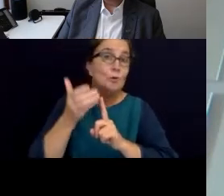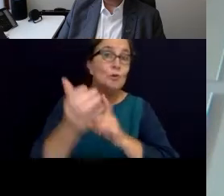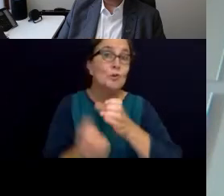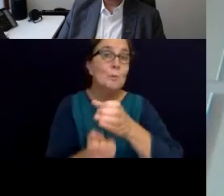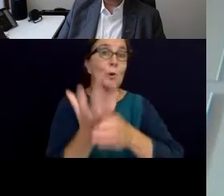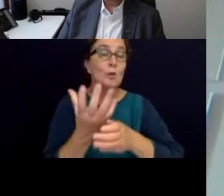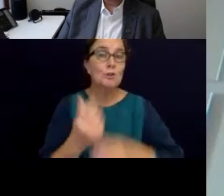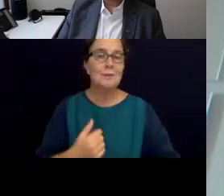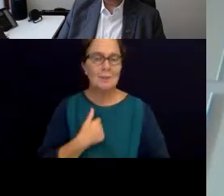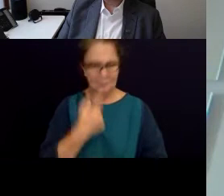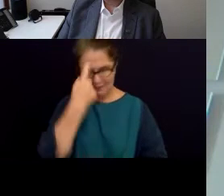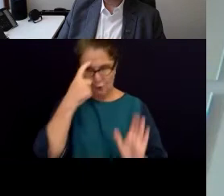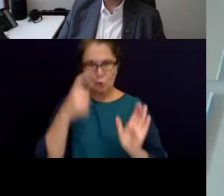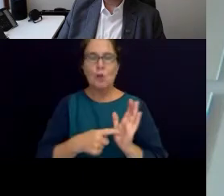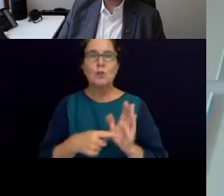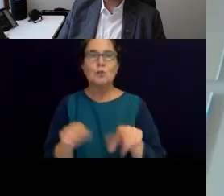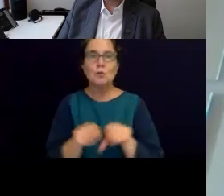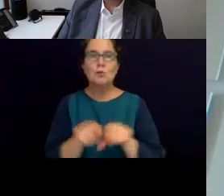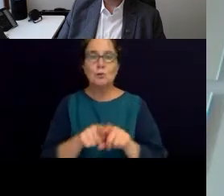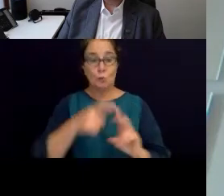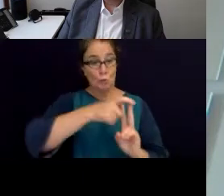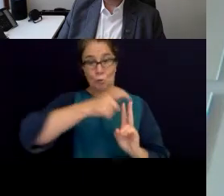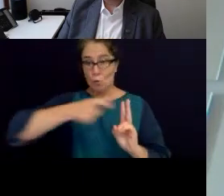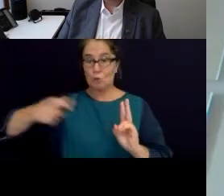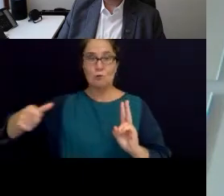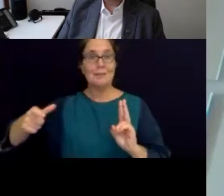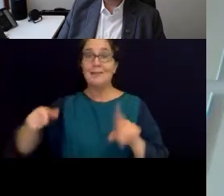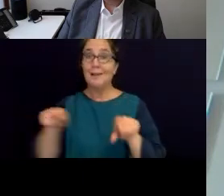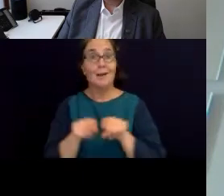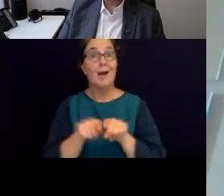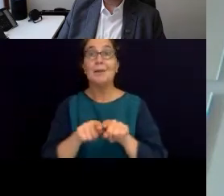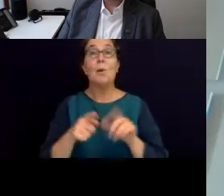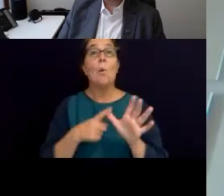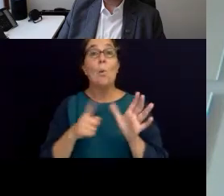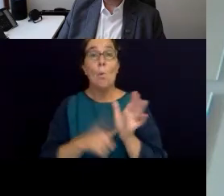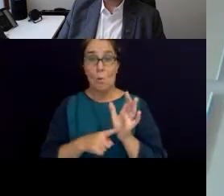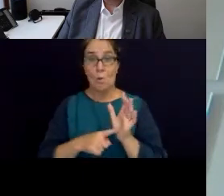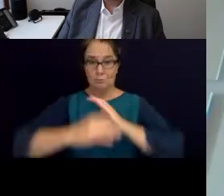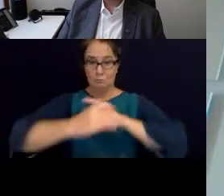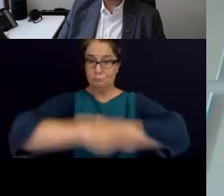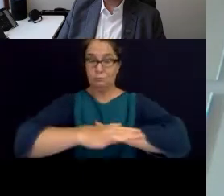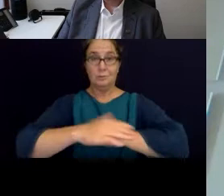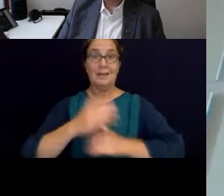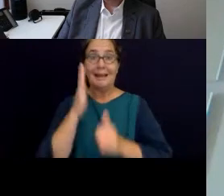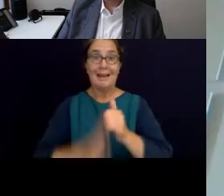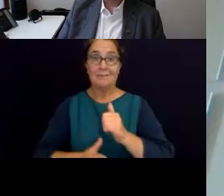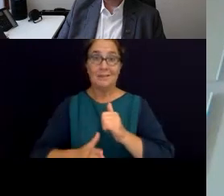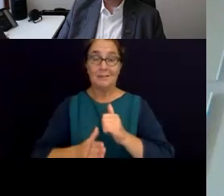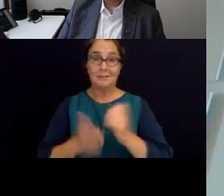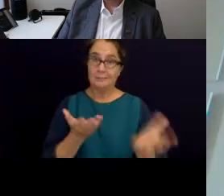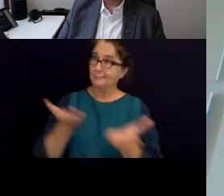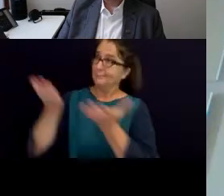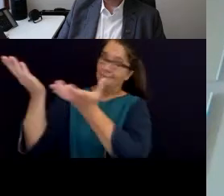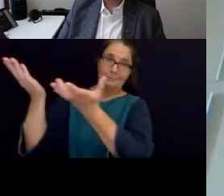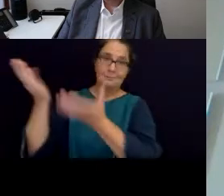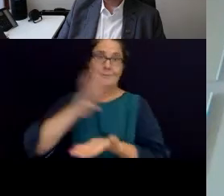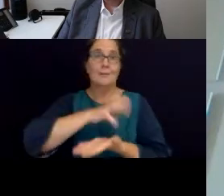that Wurundjeri, like all First Nations and traditional owners across Australia, have never ceded their rights to lands and waters. I think that's a